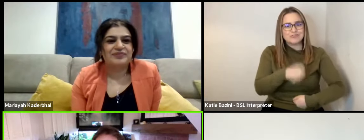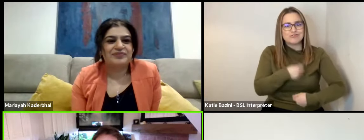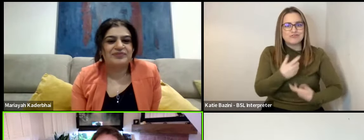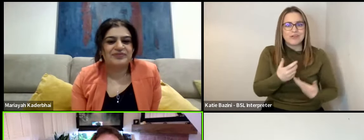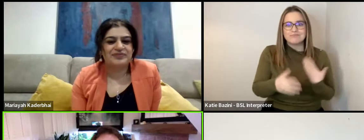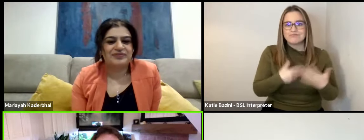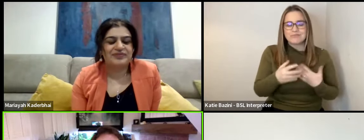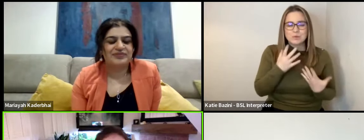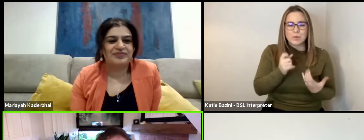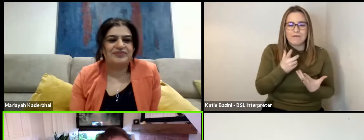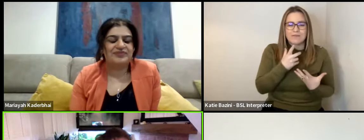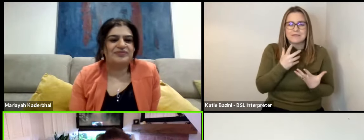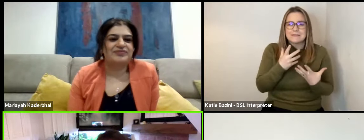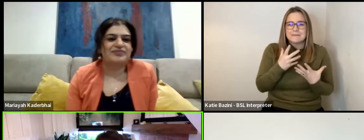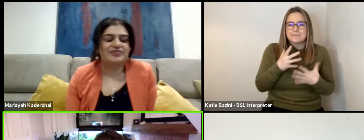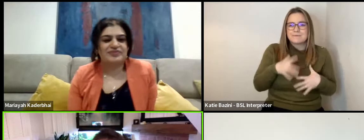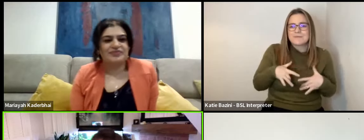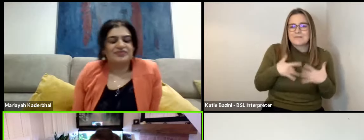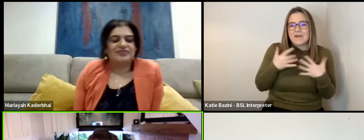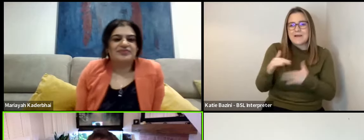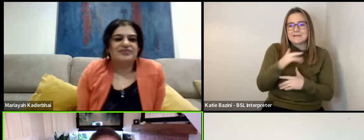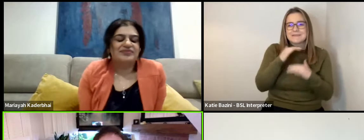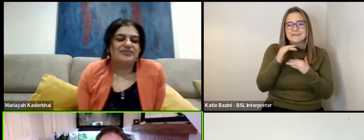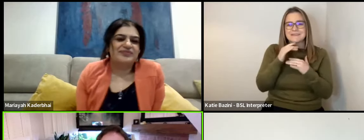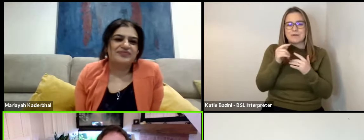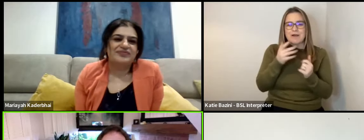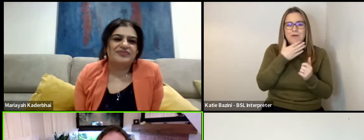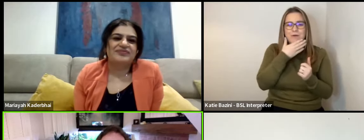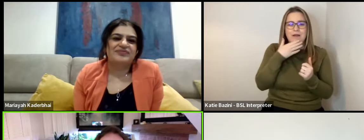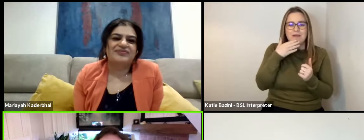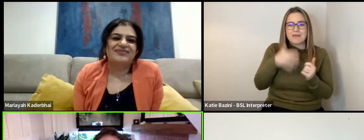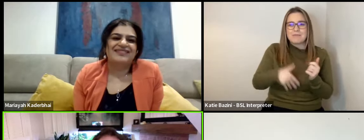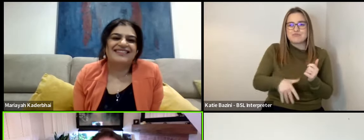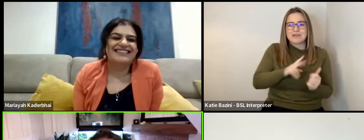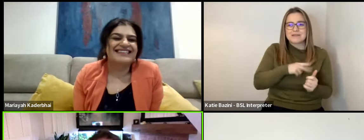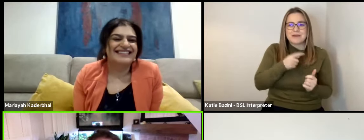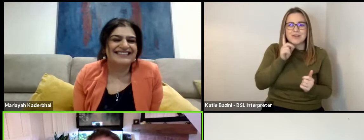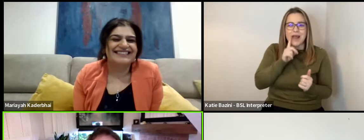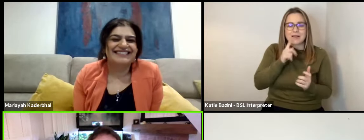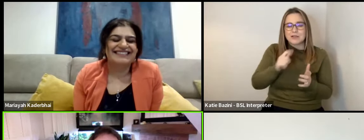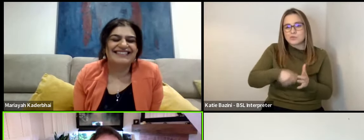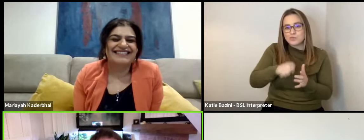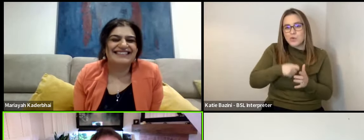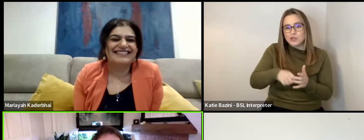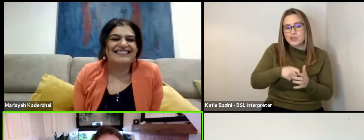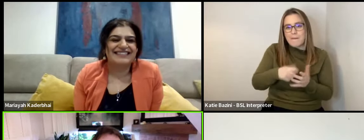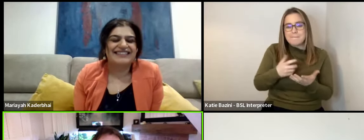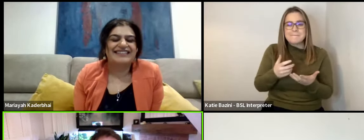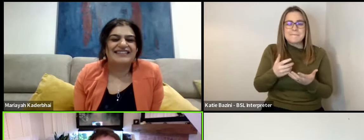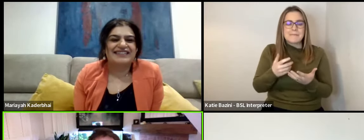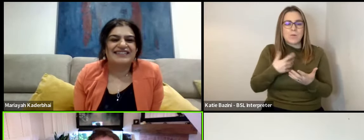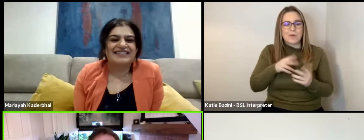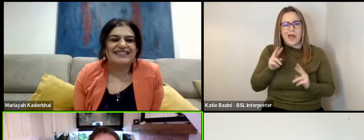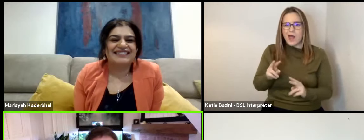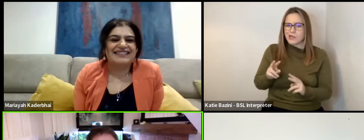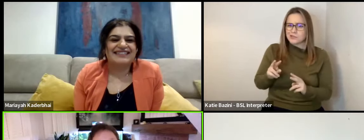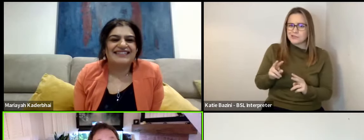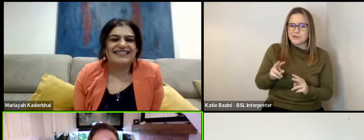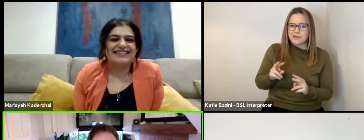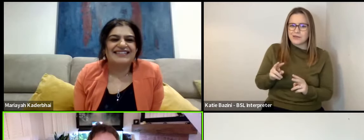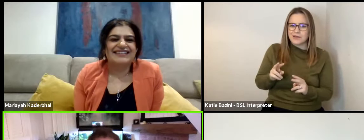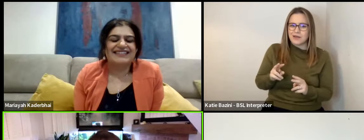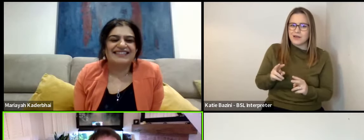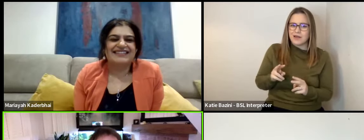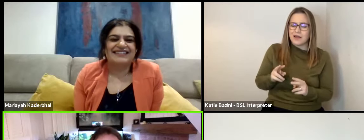have these flavours of, you know, our lovely pregnant Spanish woman who's washing the dishes. When I looked, I was like, oh,